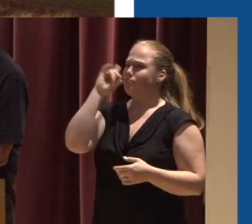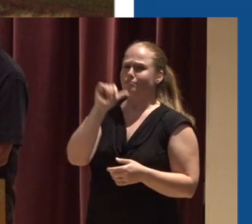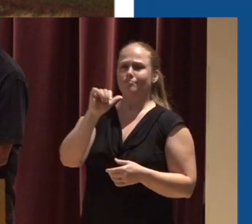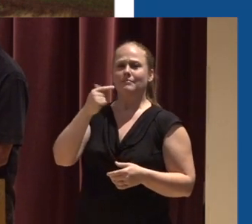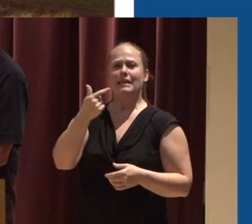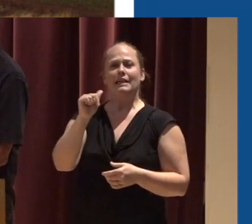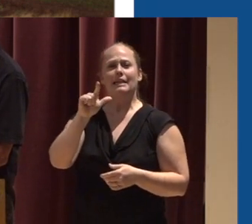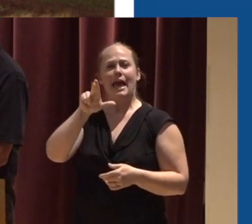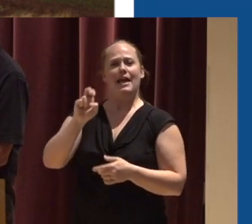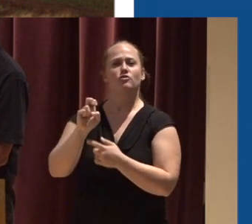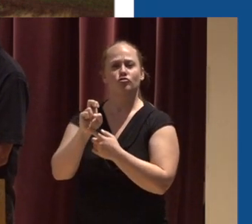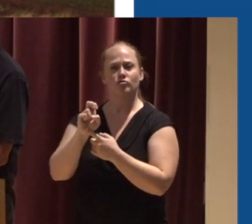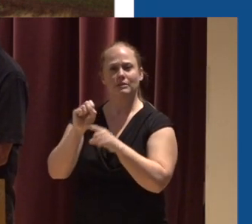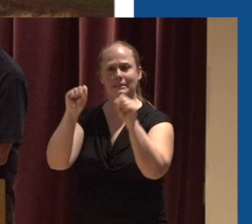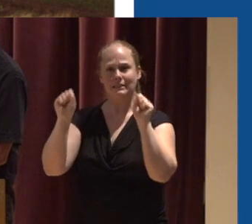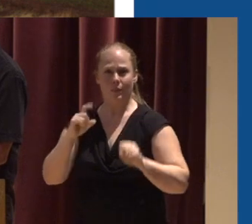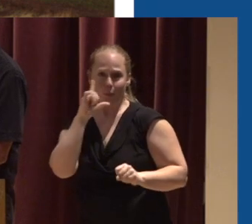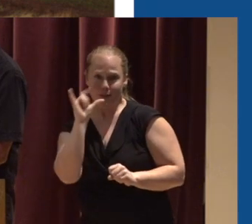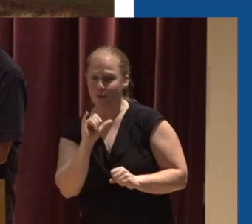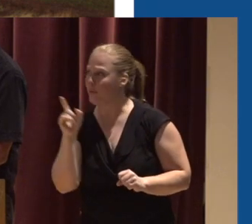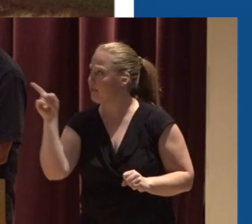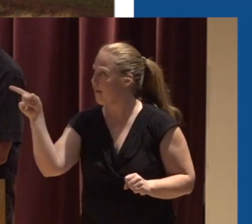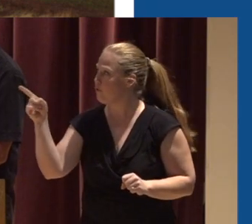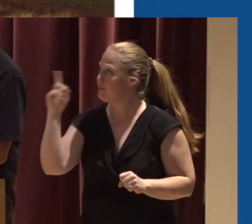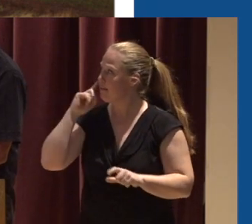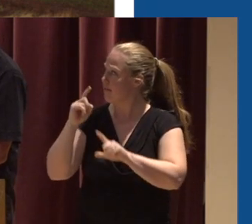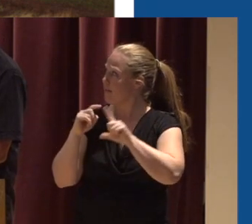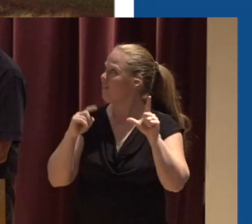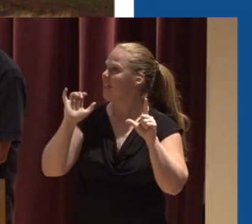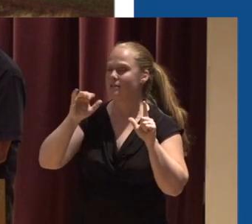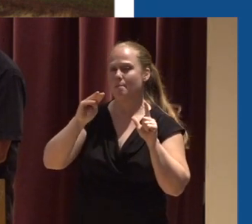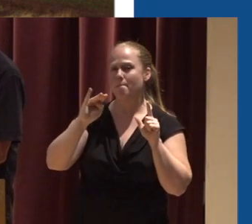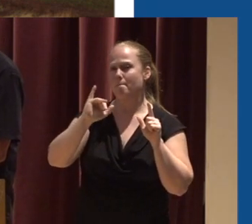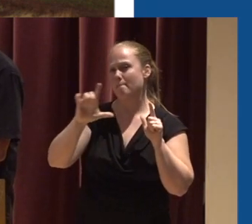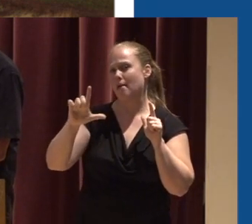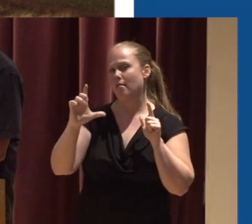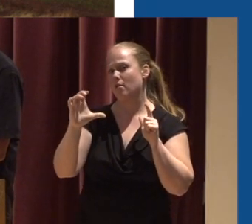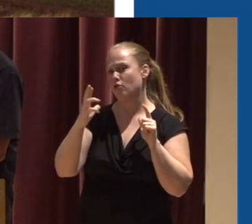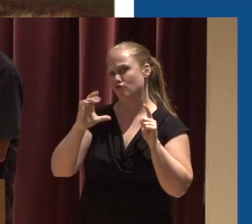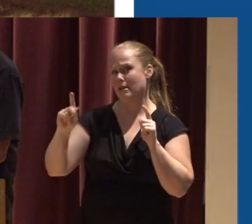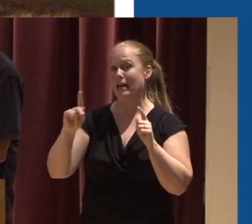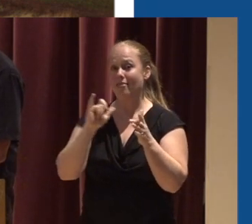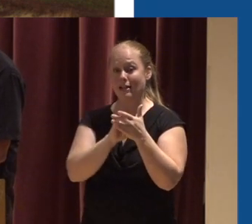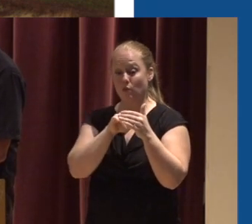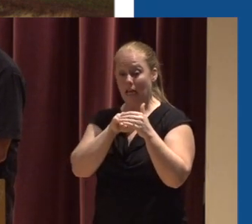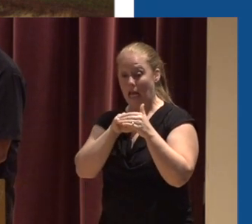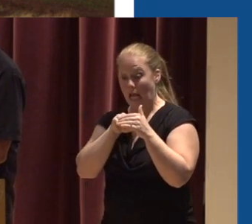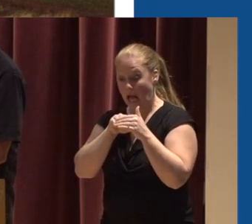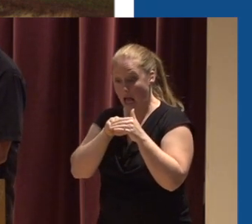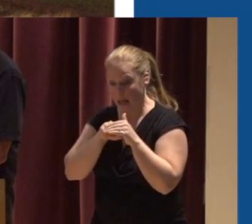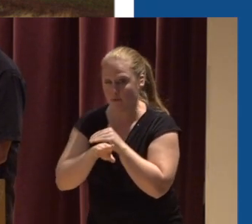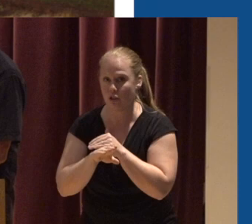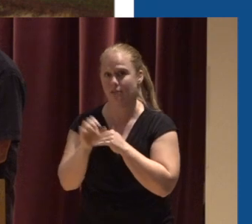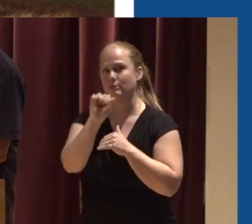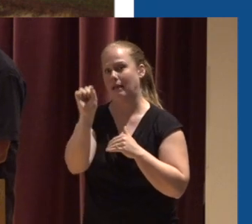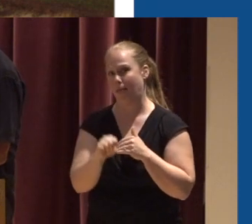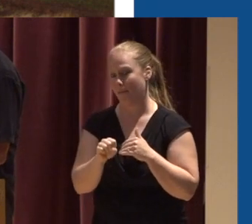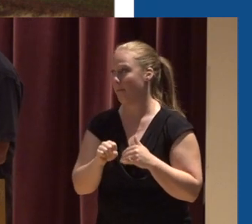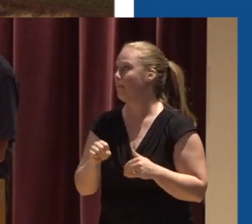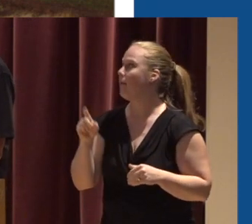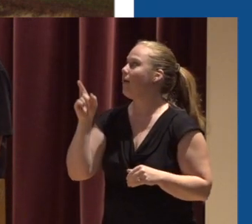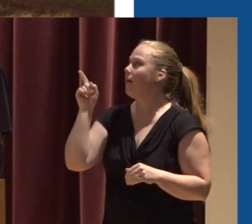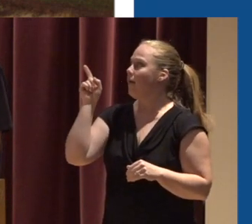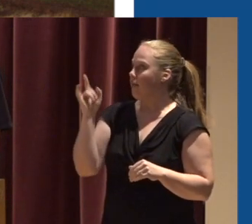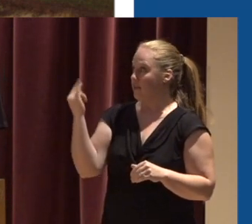we have a stream gauging station that's located on Mill Creek Right as it enters the city of Salem This particular gauging